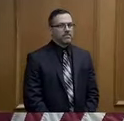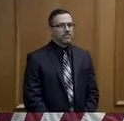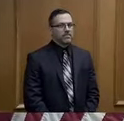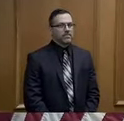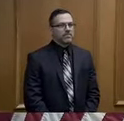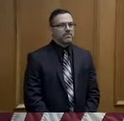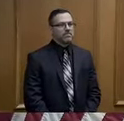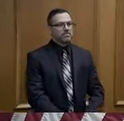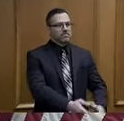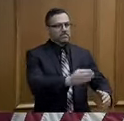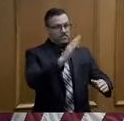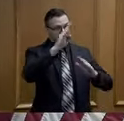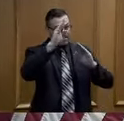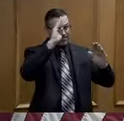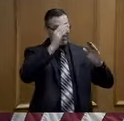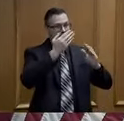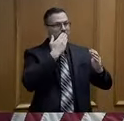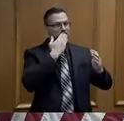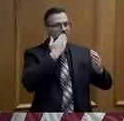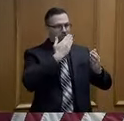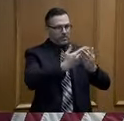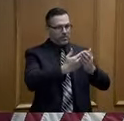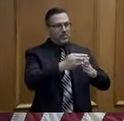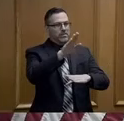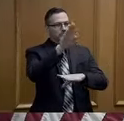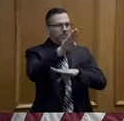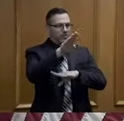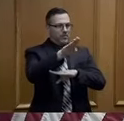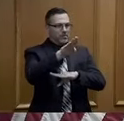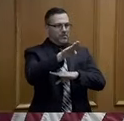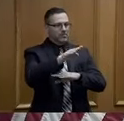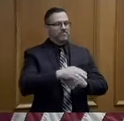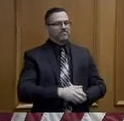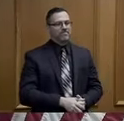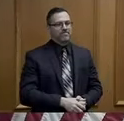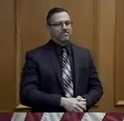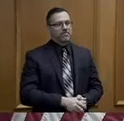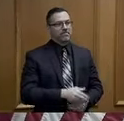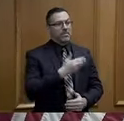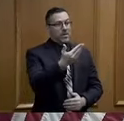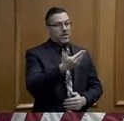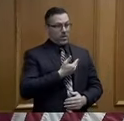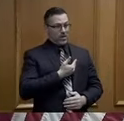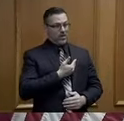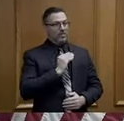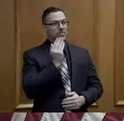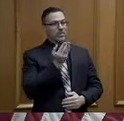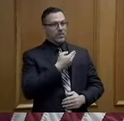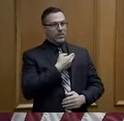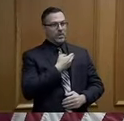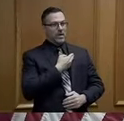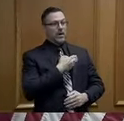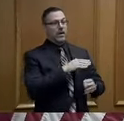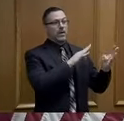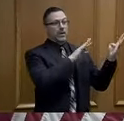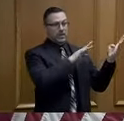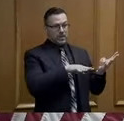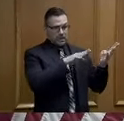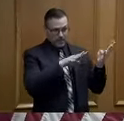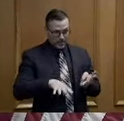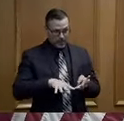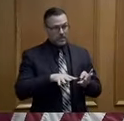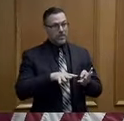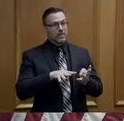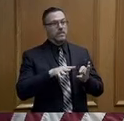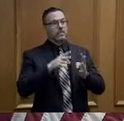Good afternoon and welcome to our live streamed press conference around